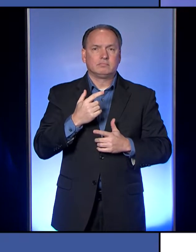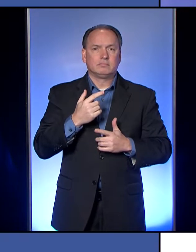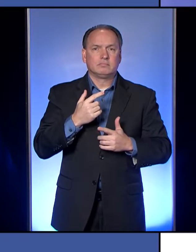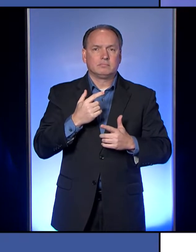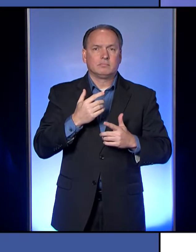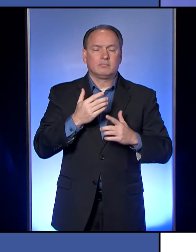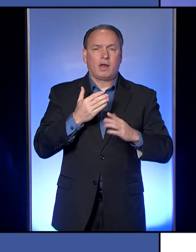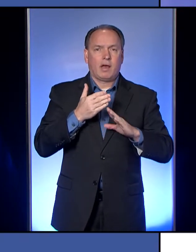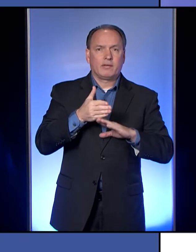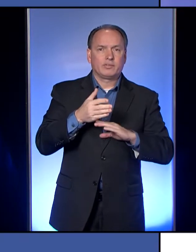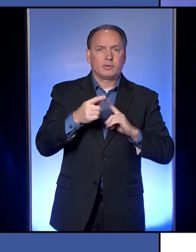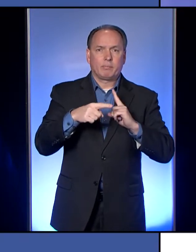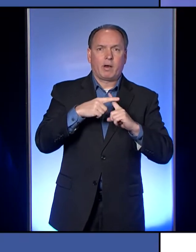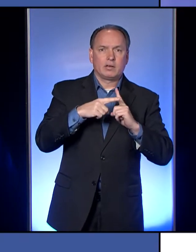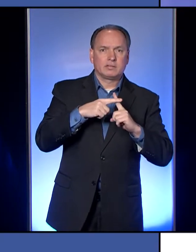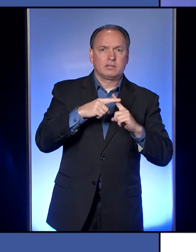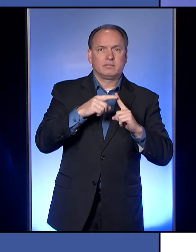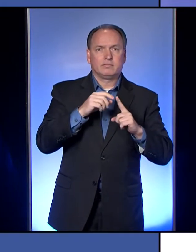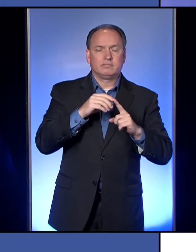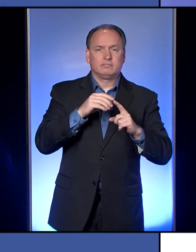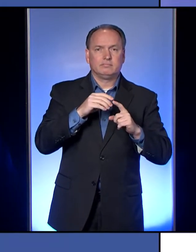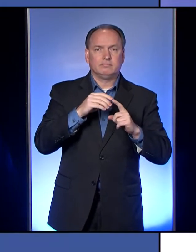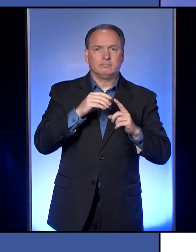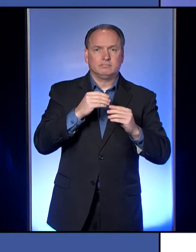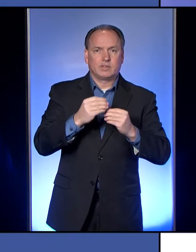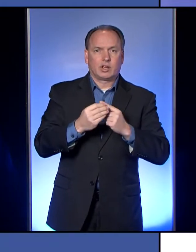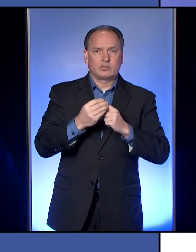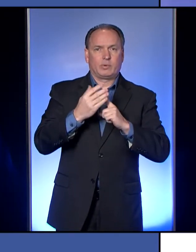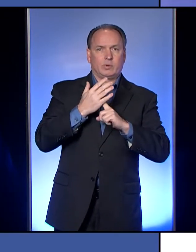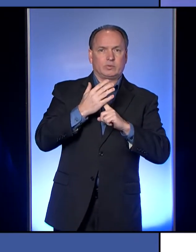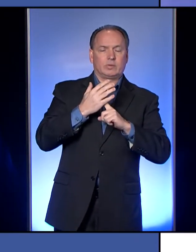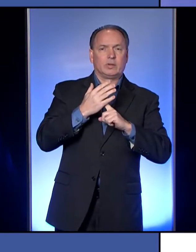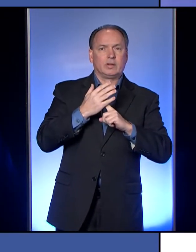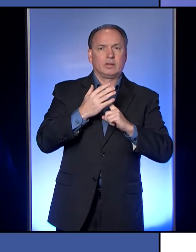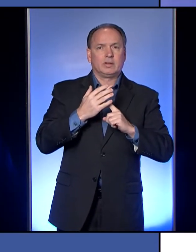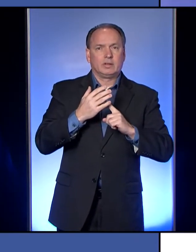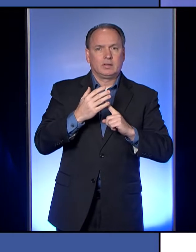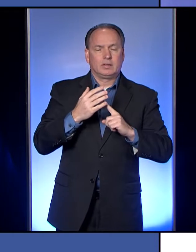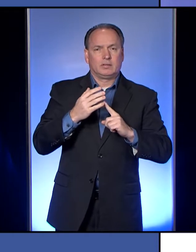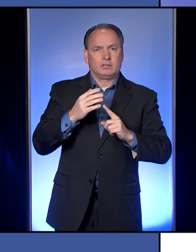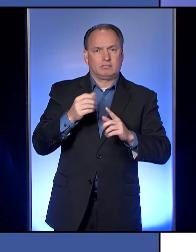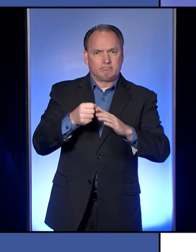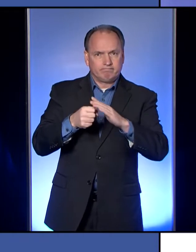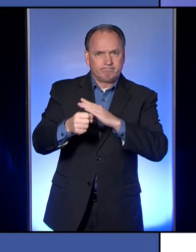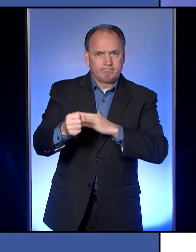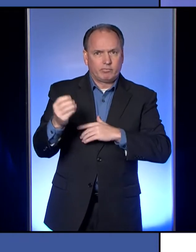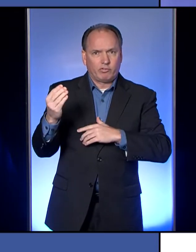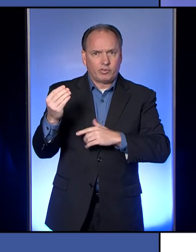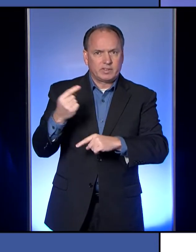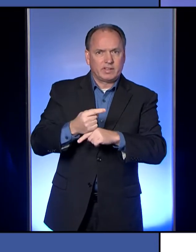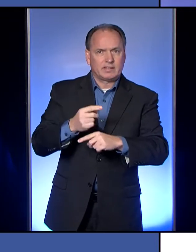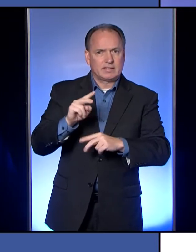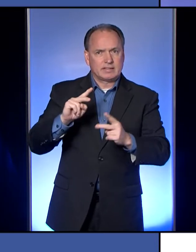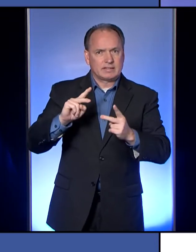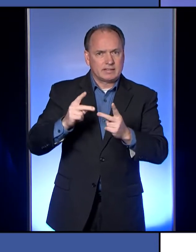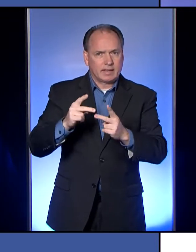positive of COVID-19, is there a second test that you get before you are supposed to go out back